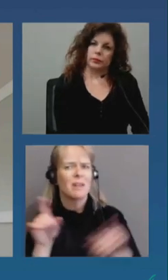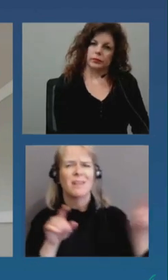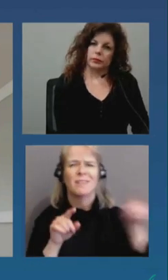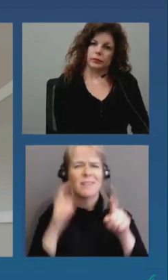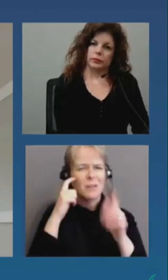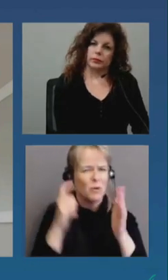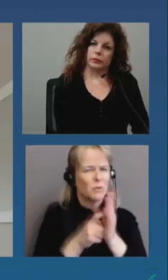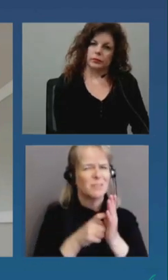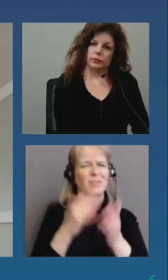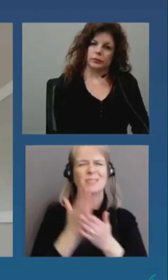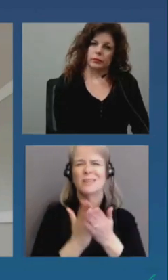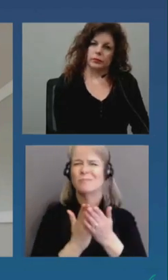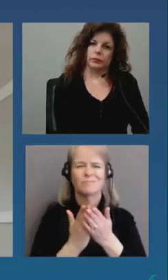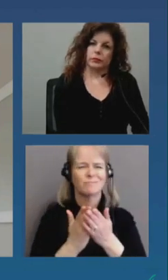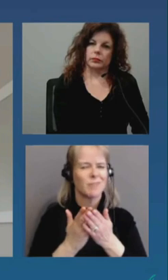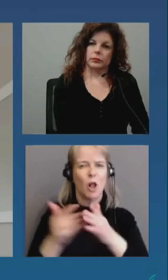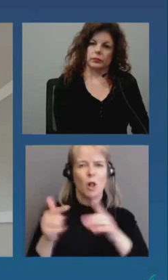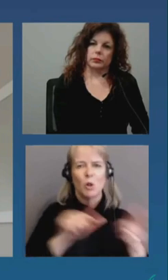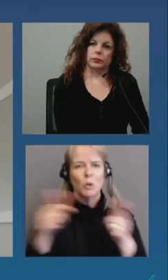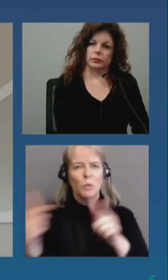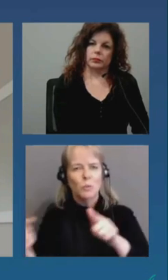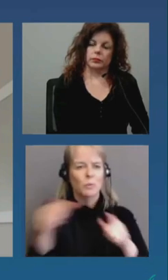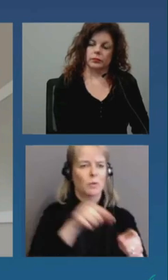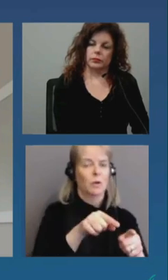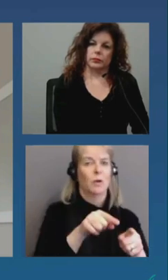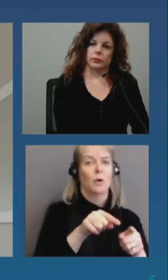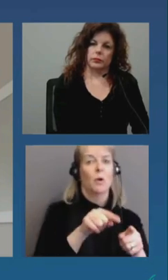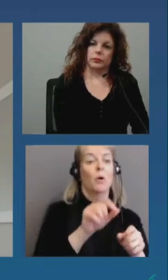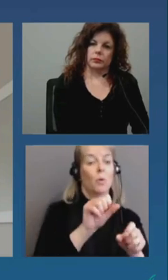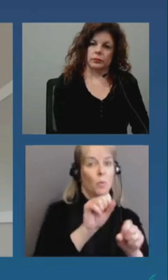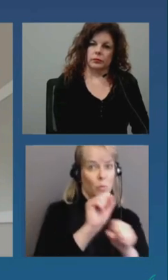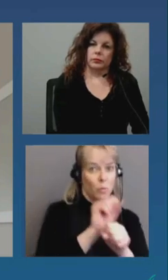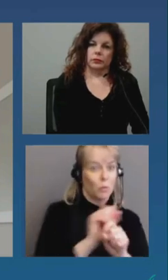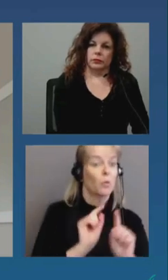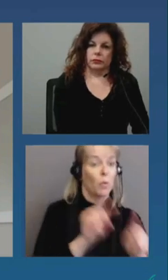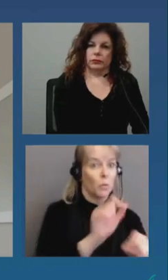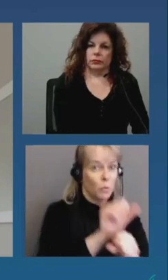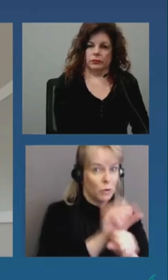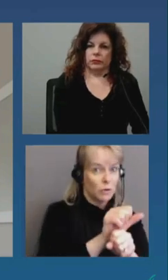um home even before sometimes people don't even know that they have covid